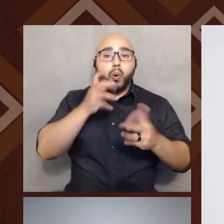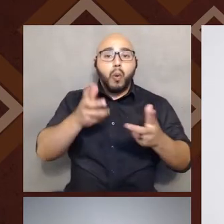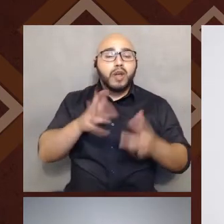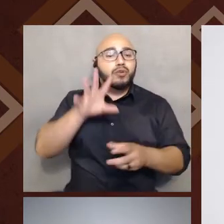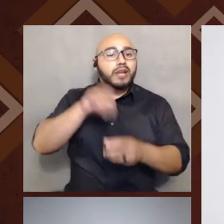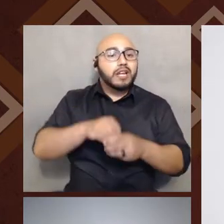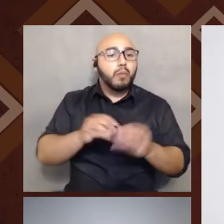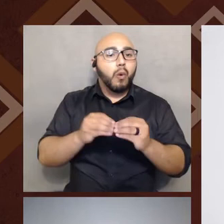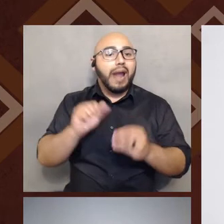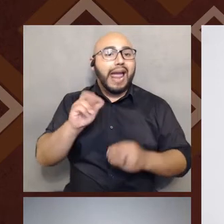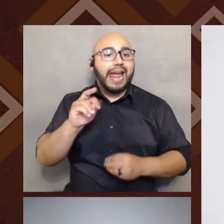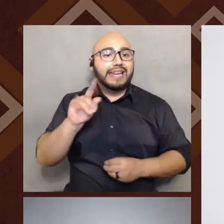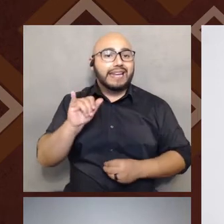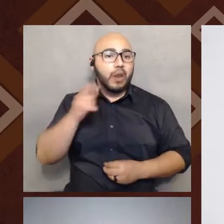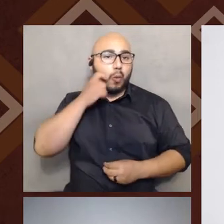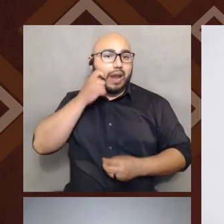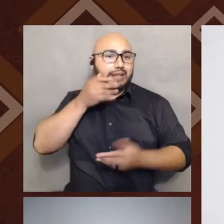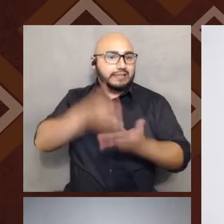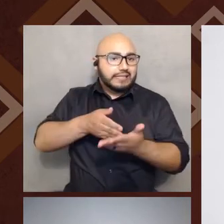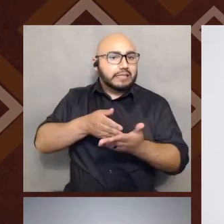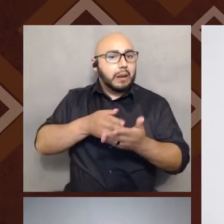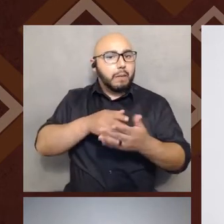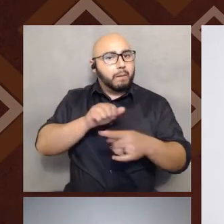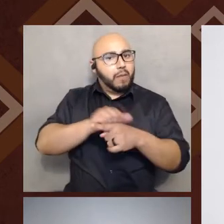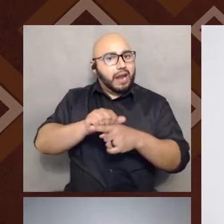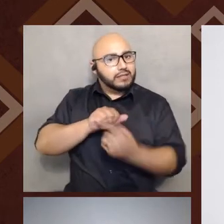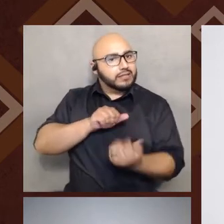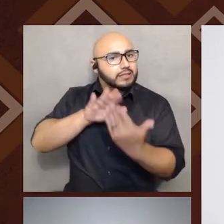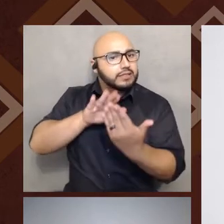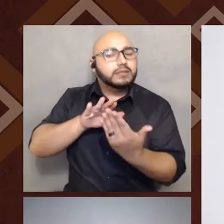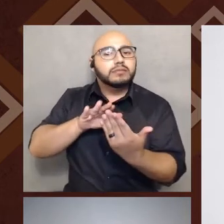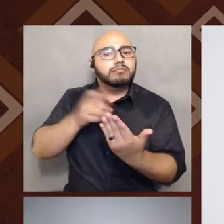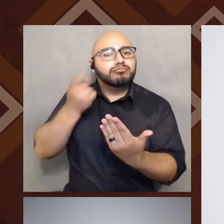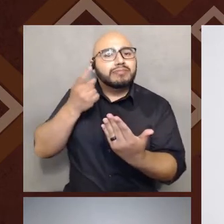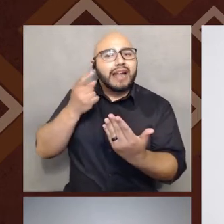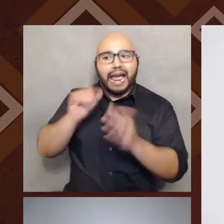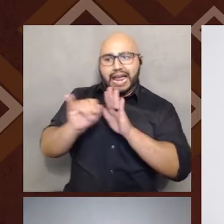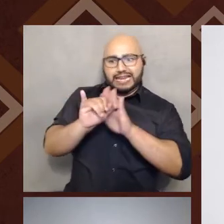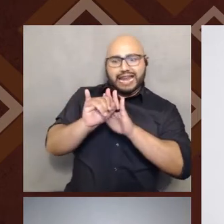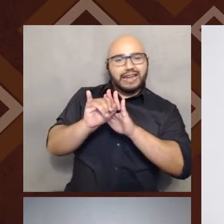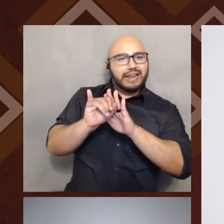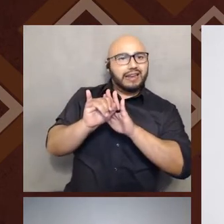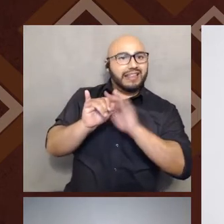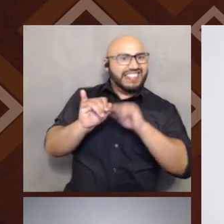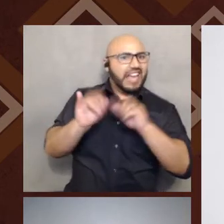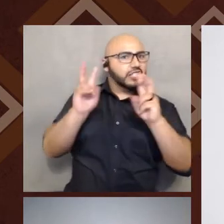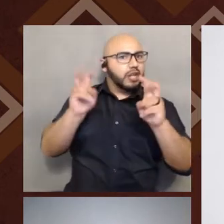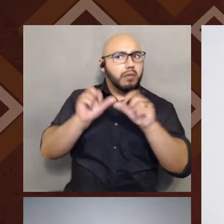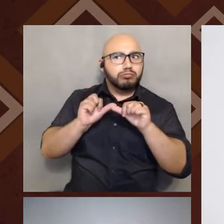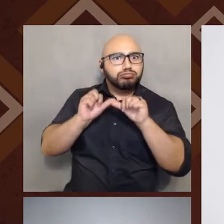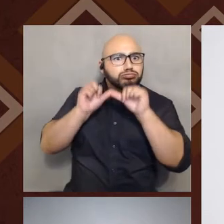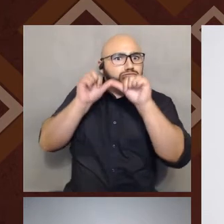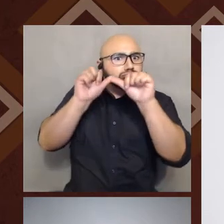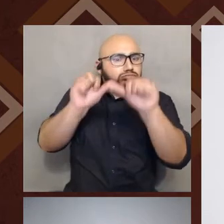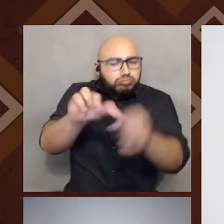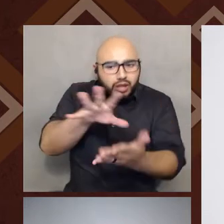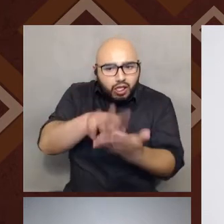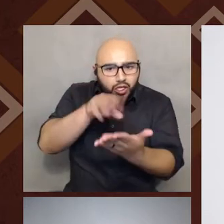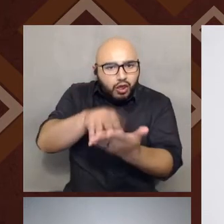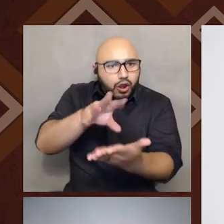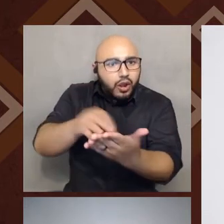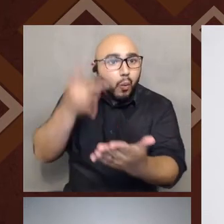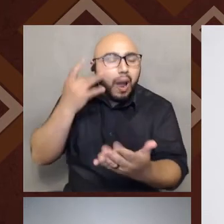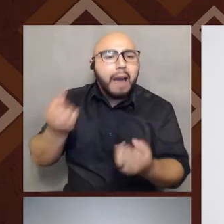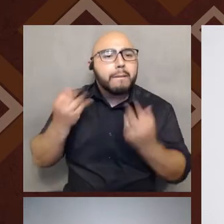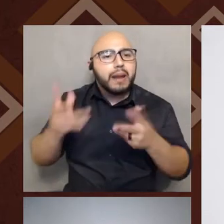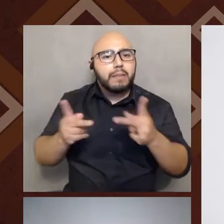do that and to know that identity is one of those things that you can keep learning about, right? Because so many folks are changing over time and